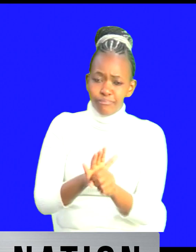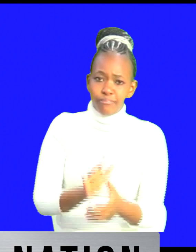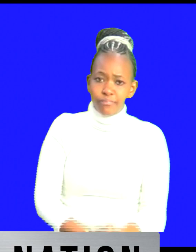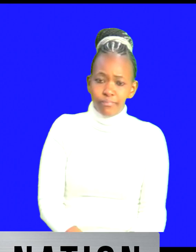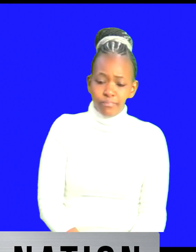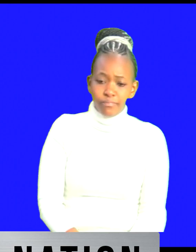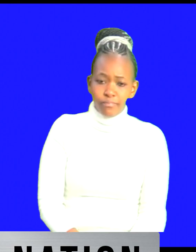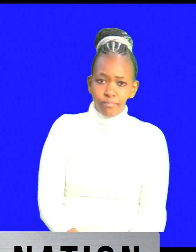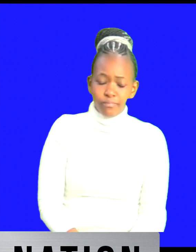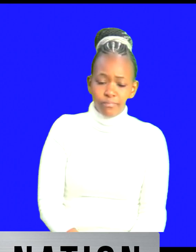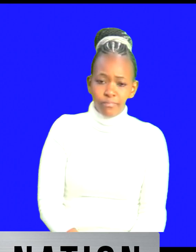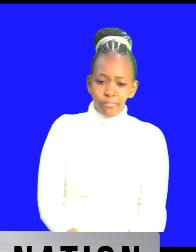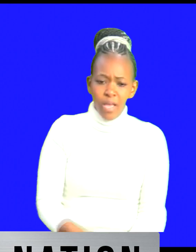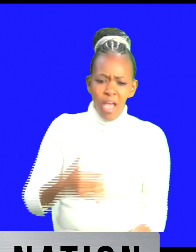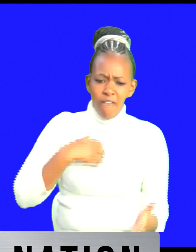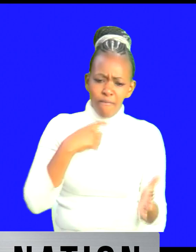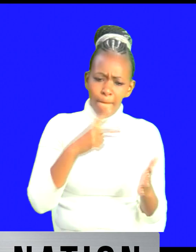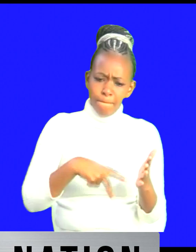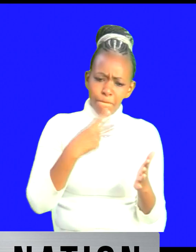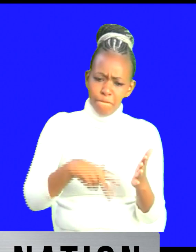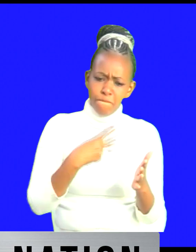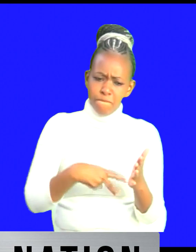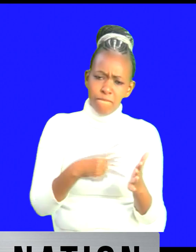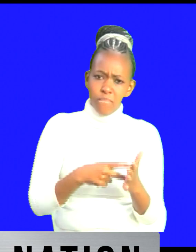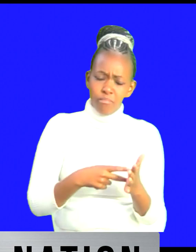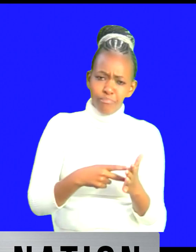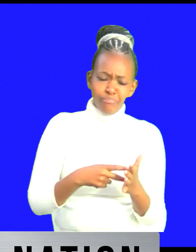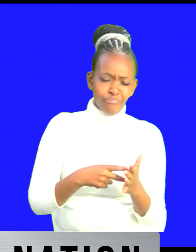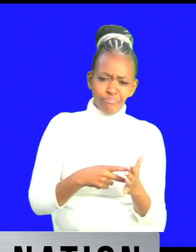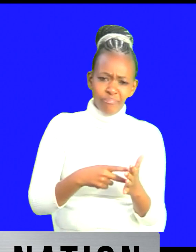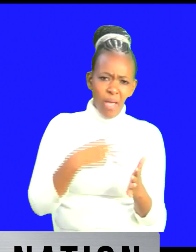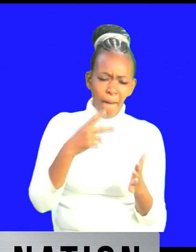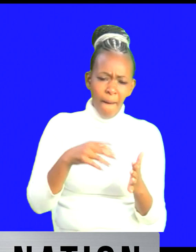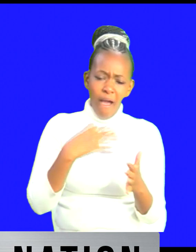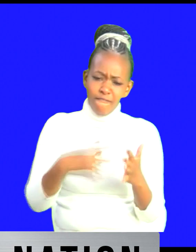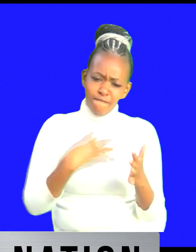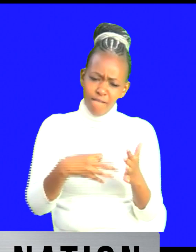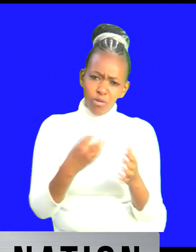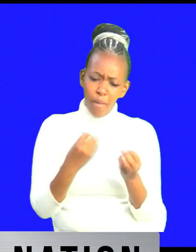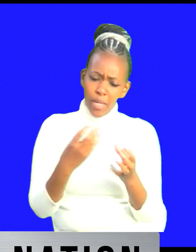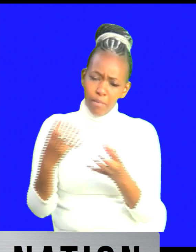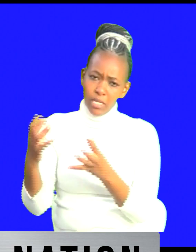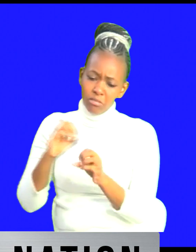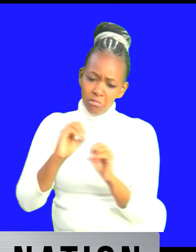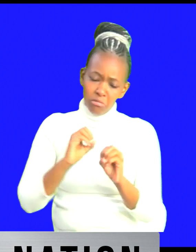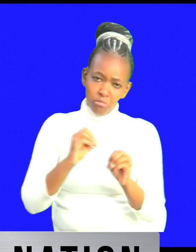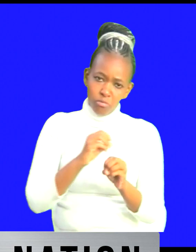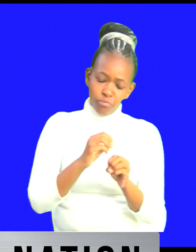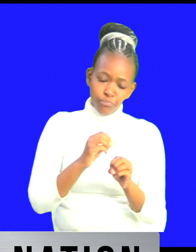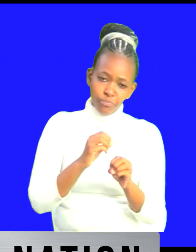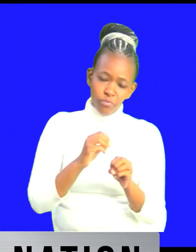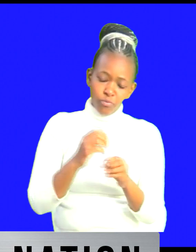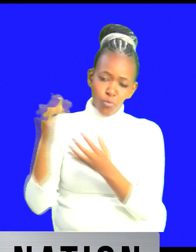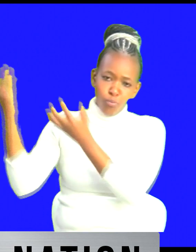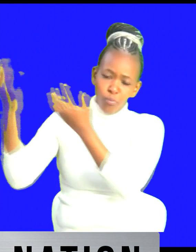really doing the production it's been done elsewhere china and and the us another and europe and so the reality is that